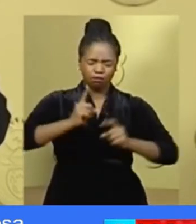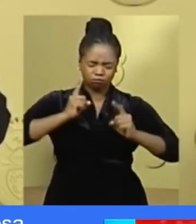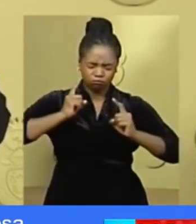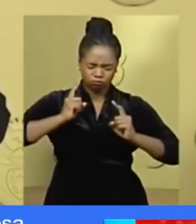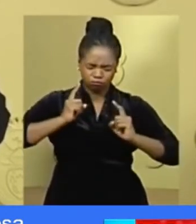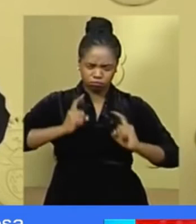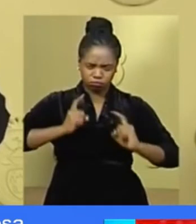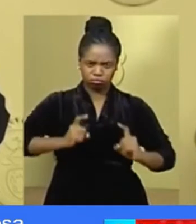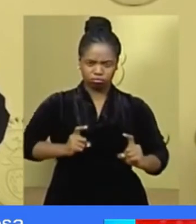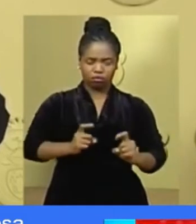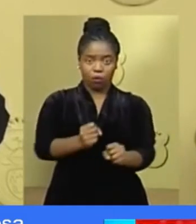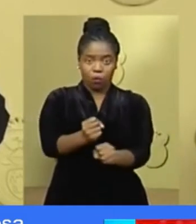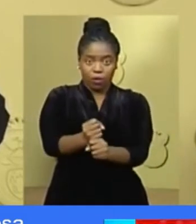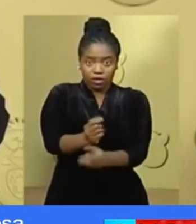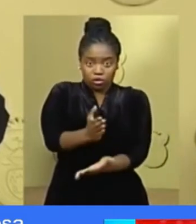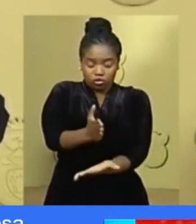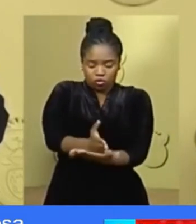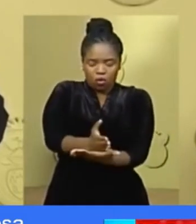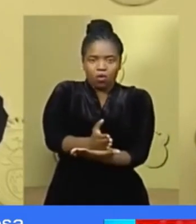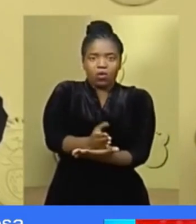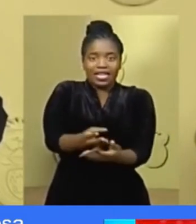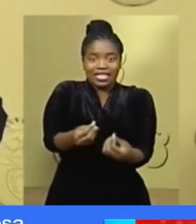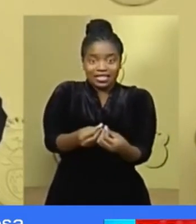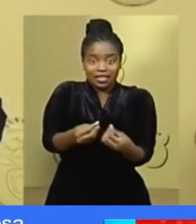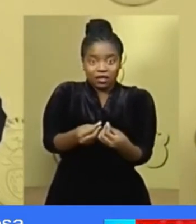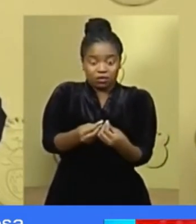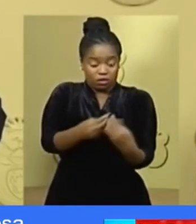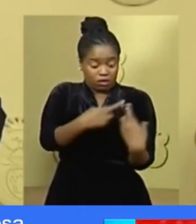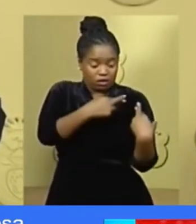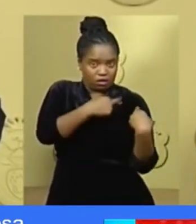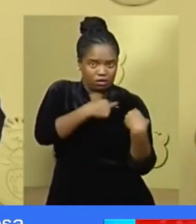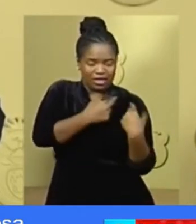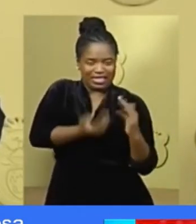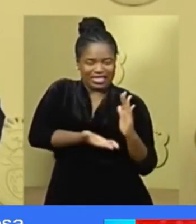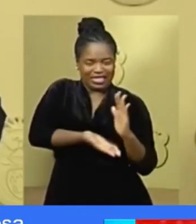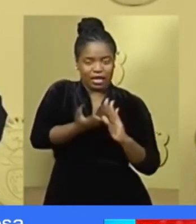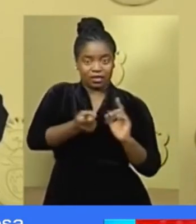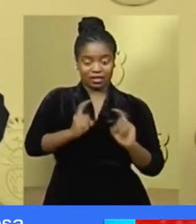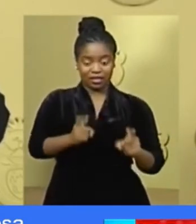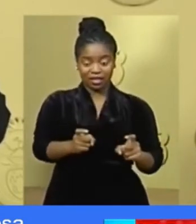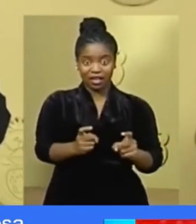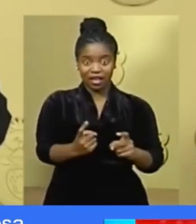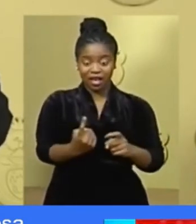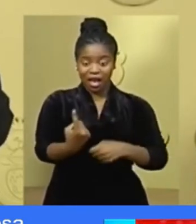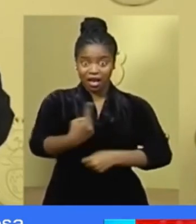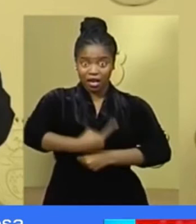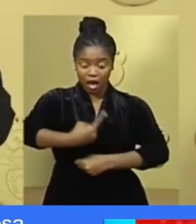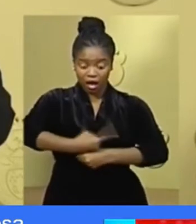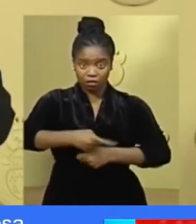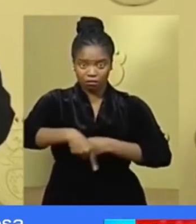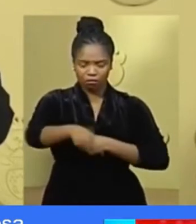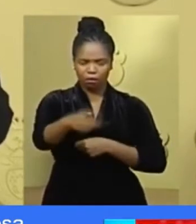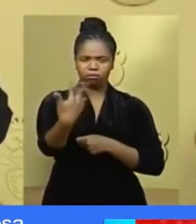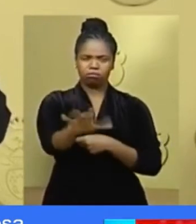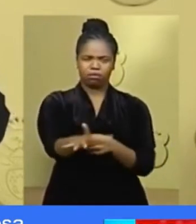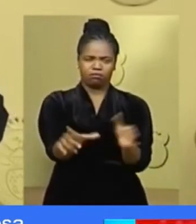and dramatically escalate our response. The next few days are crucial.